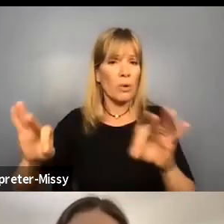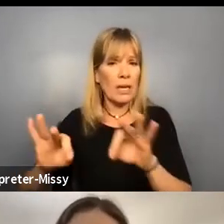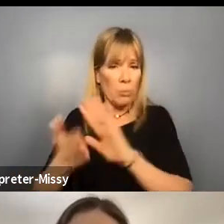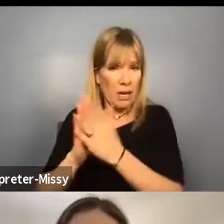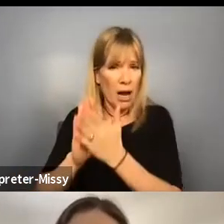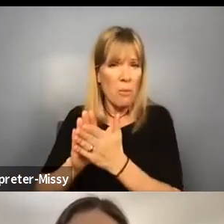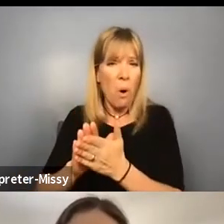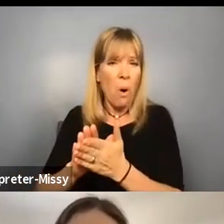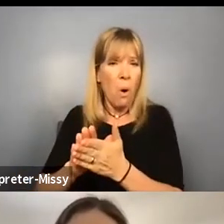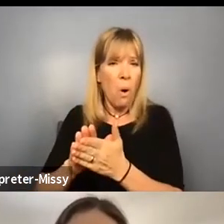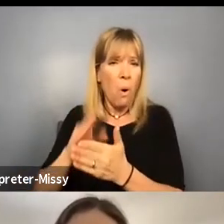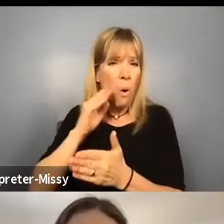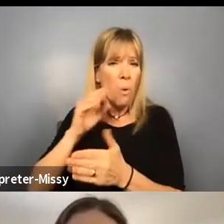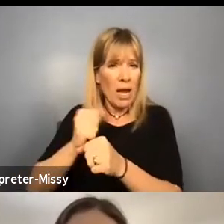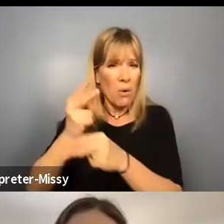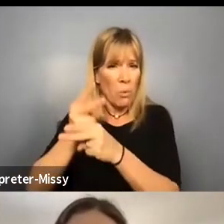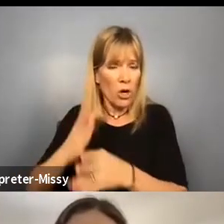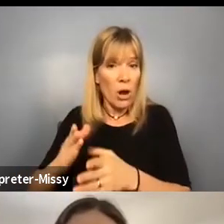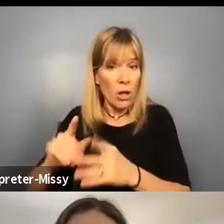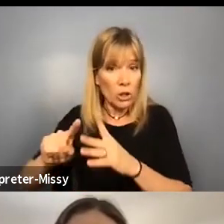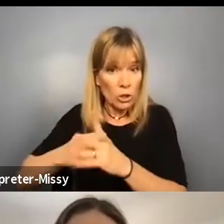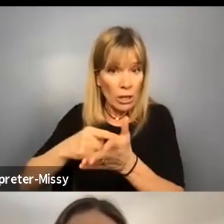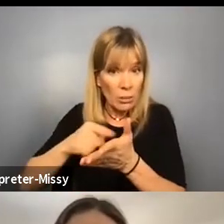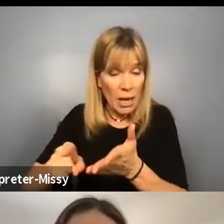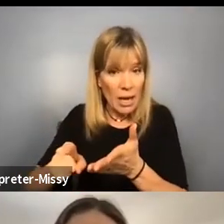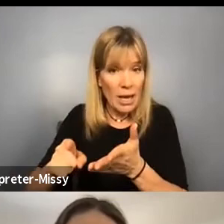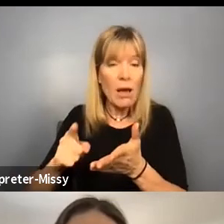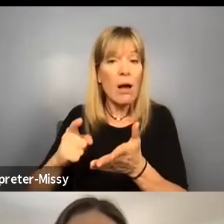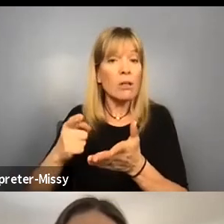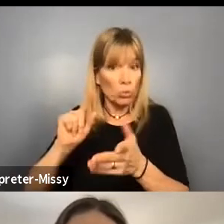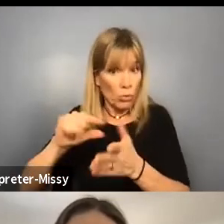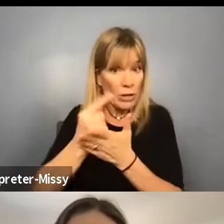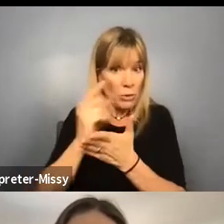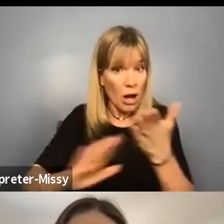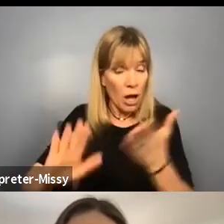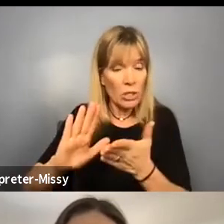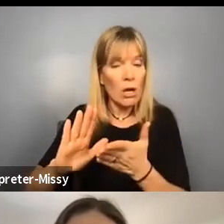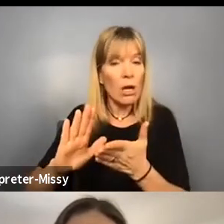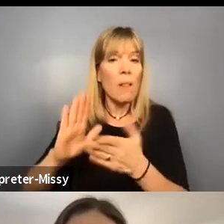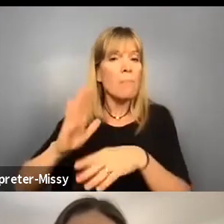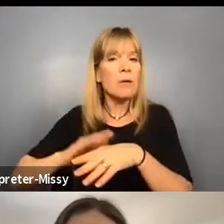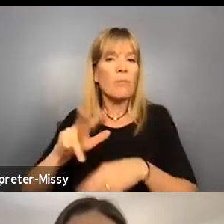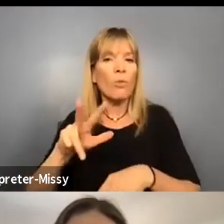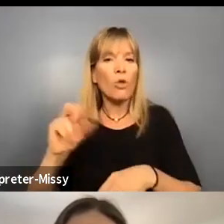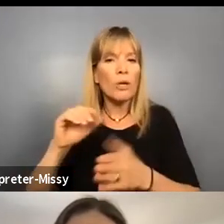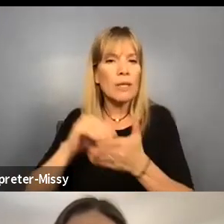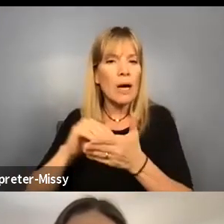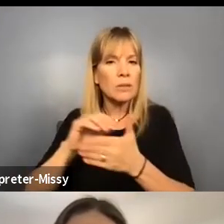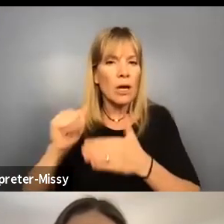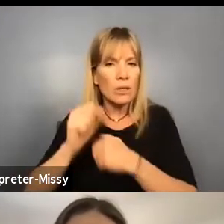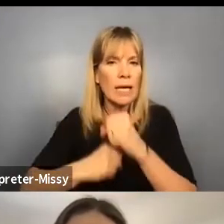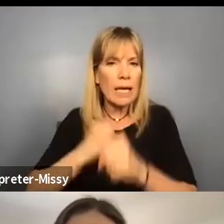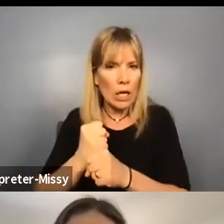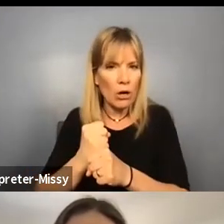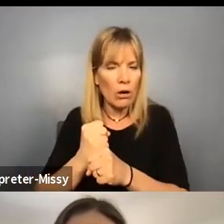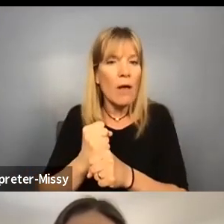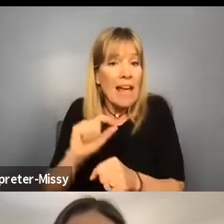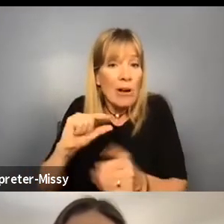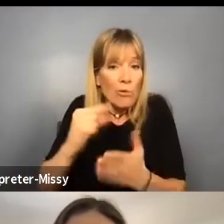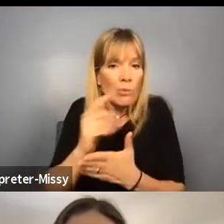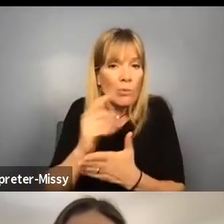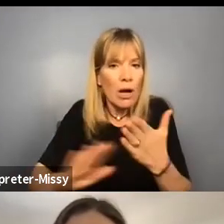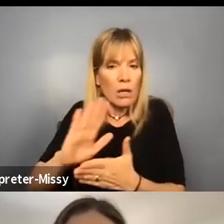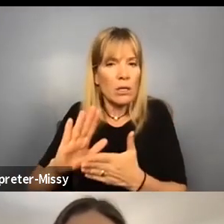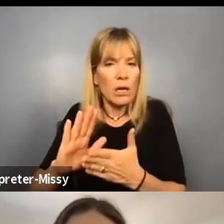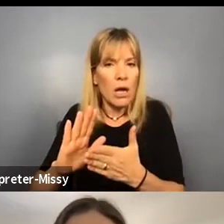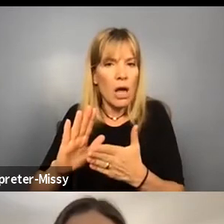and that the starting rate for a home care worker straight out of college was at minimum $30,000 a year made me come